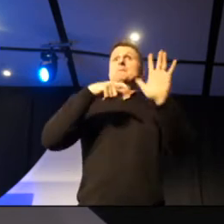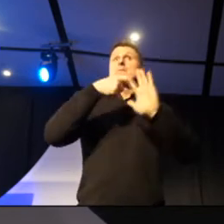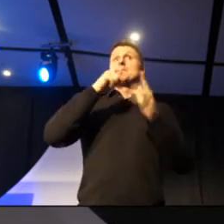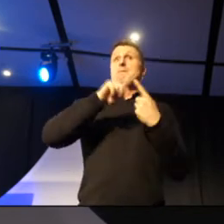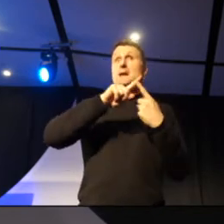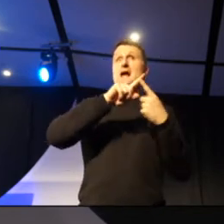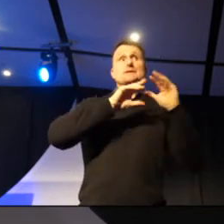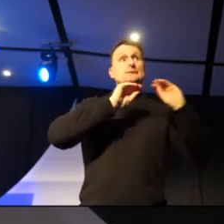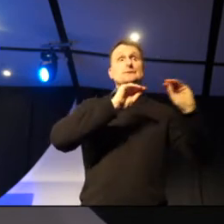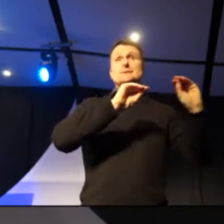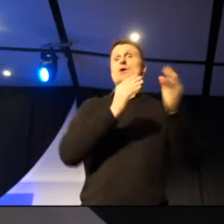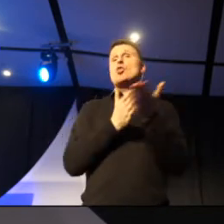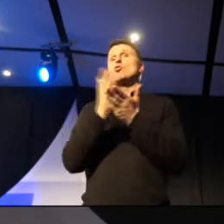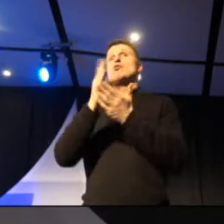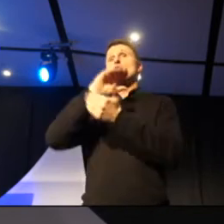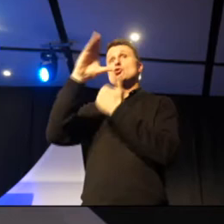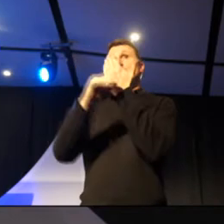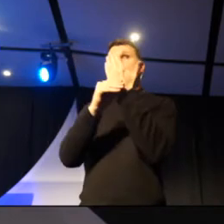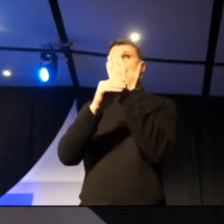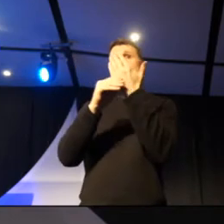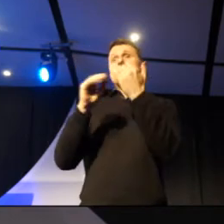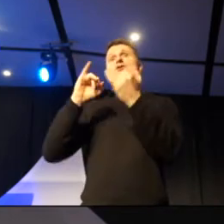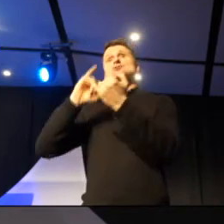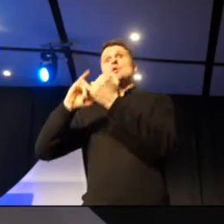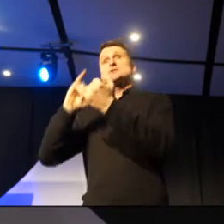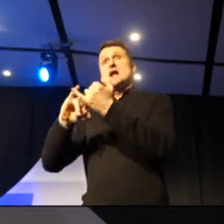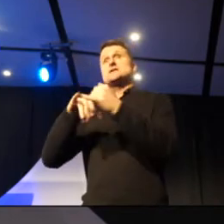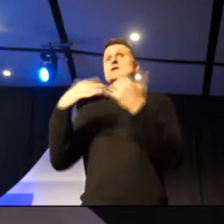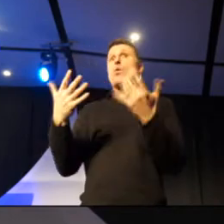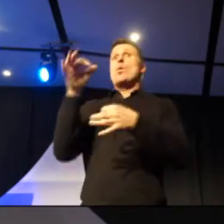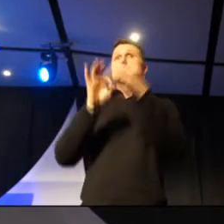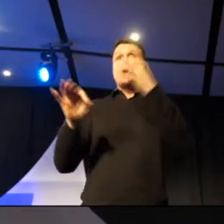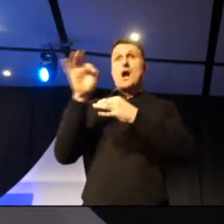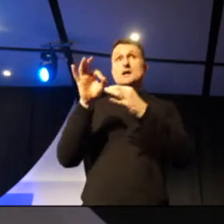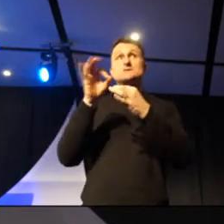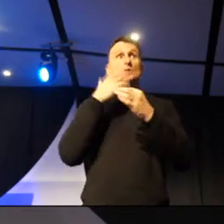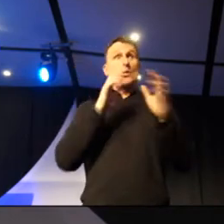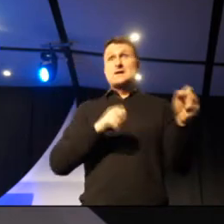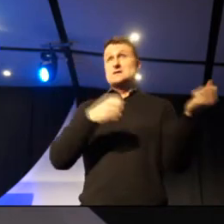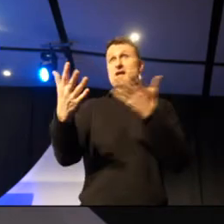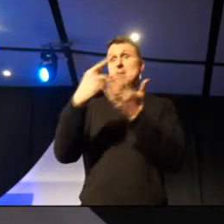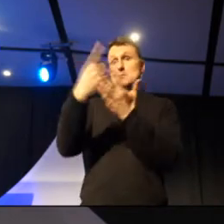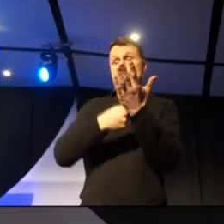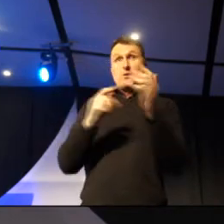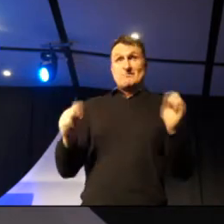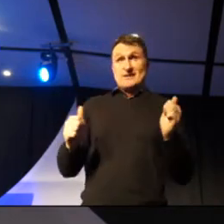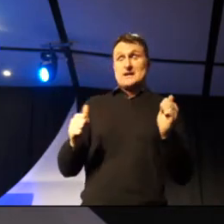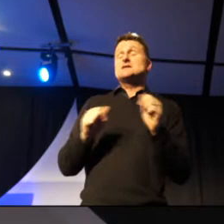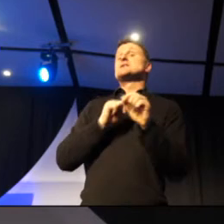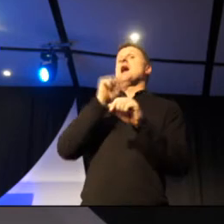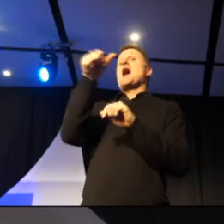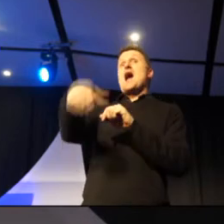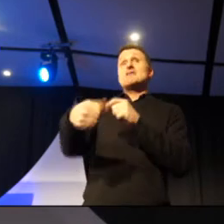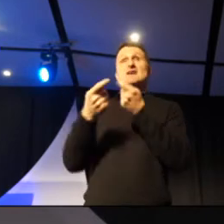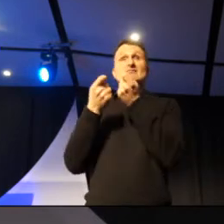curriculum, through either social studies or science, and it directly feeds into it. After we deliver the program as well, there is teacher